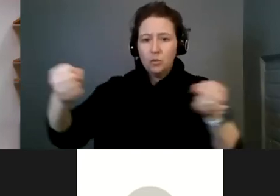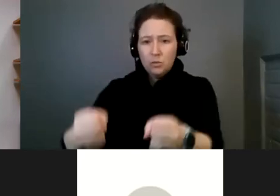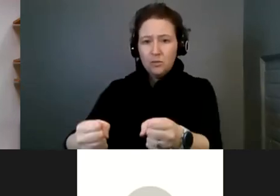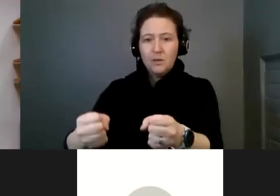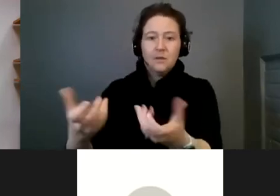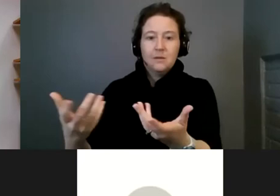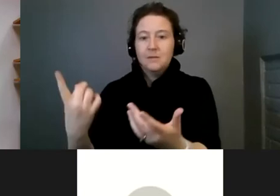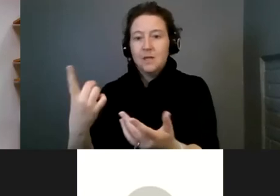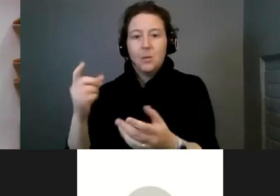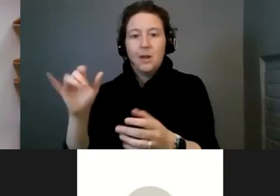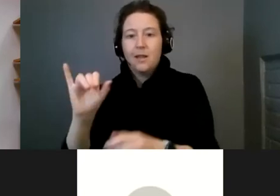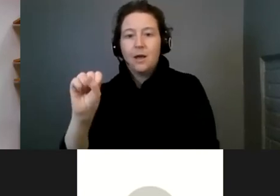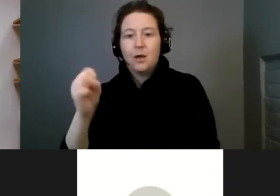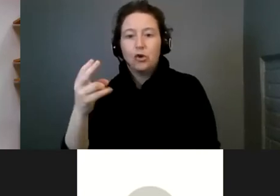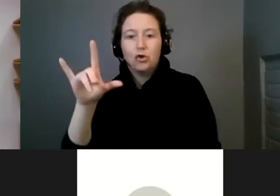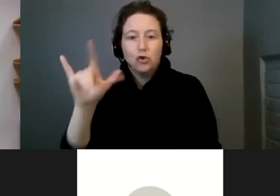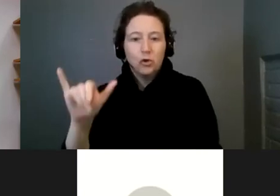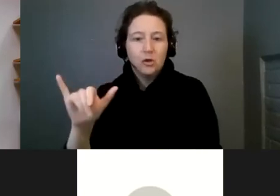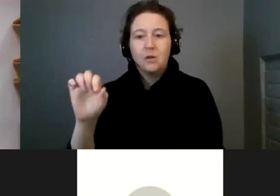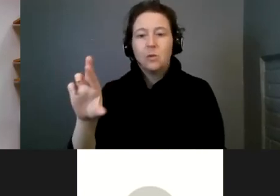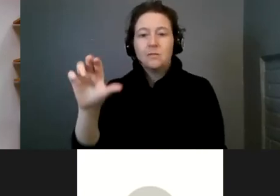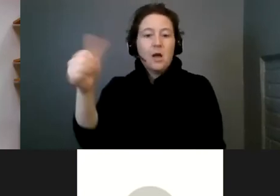or one of her colleagues in that field.